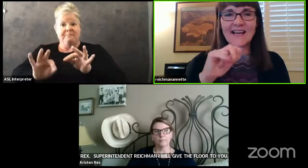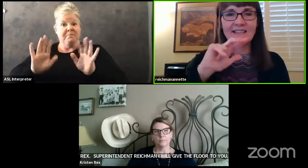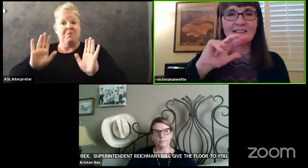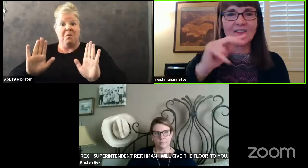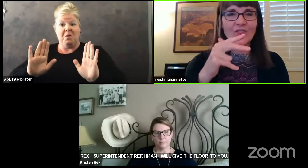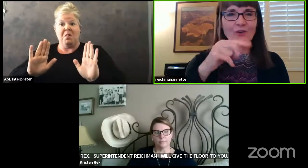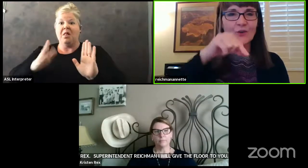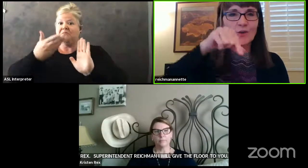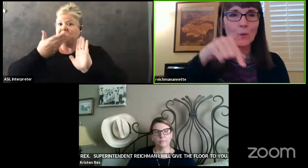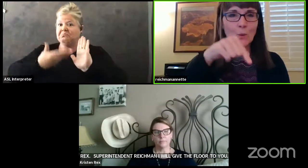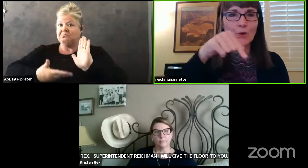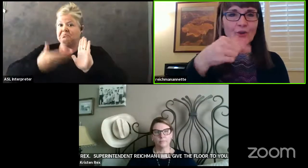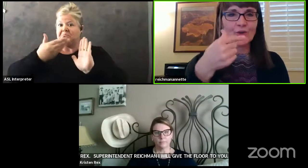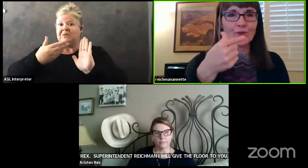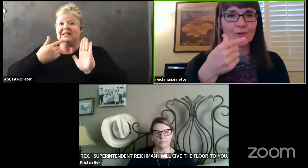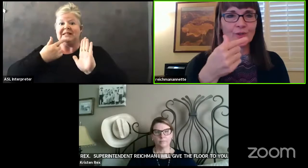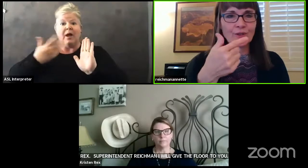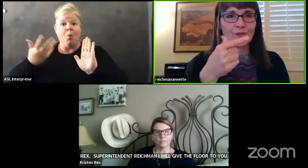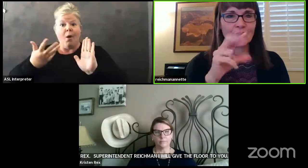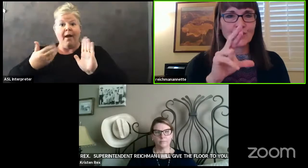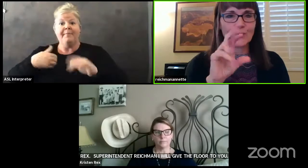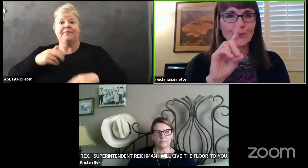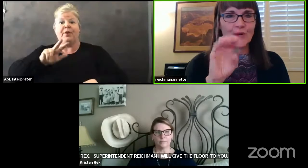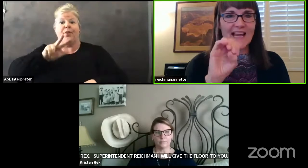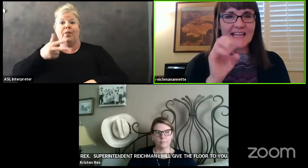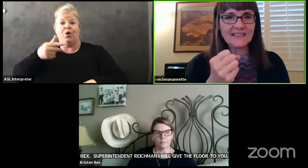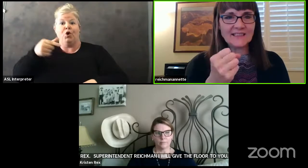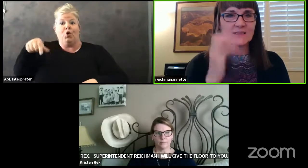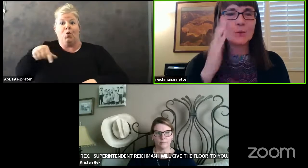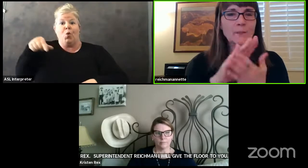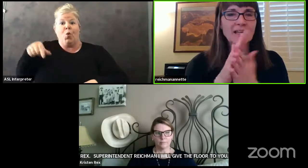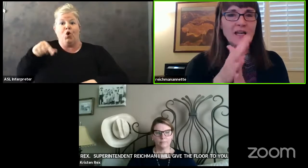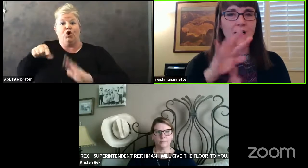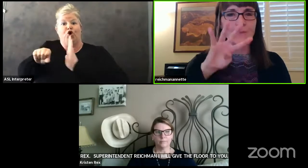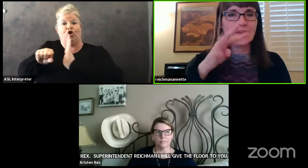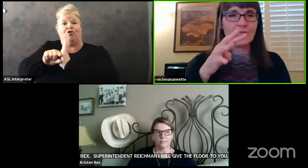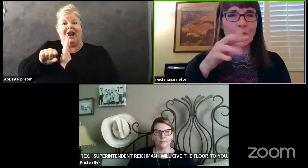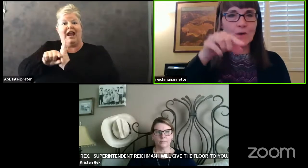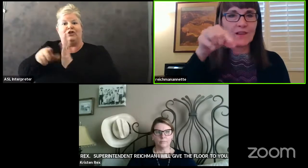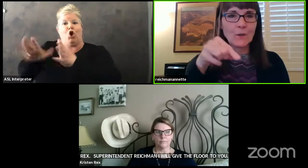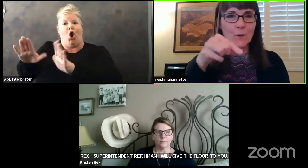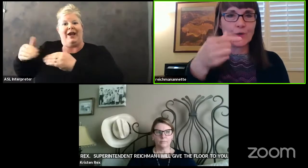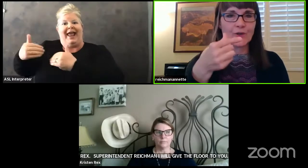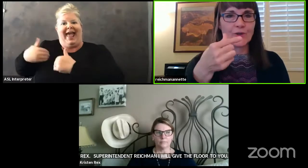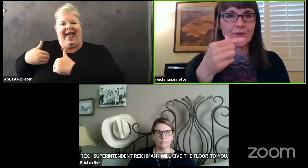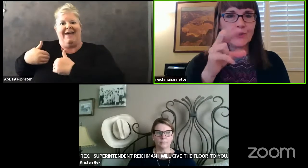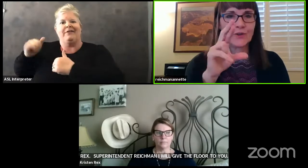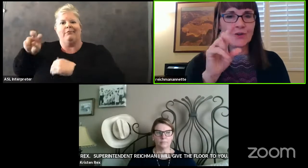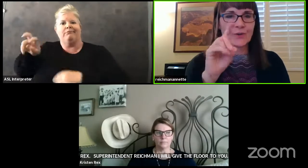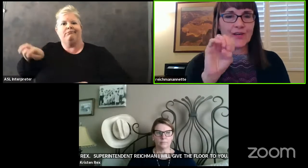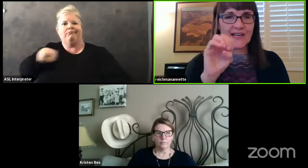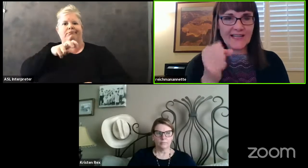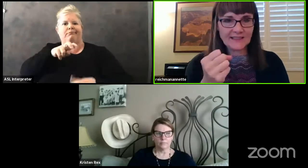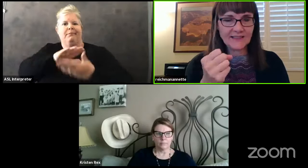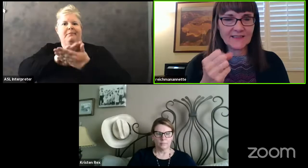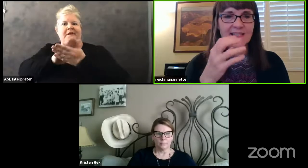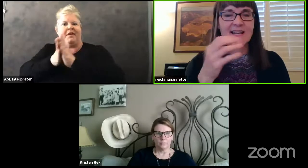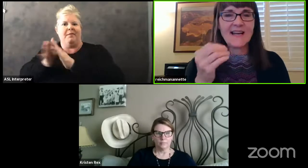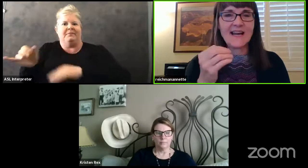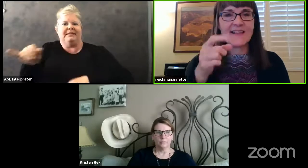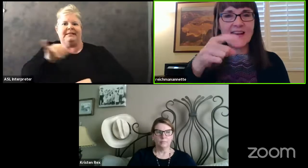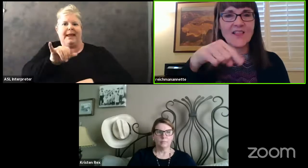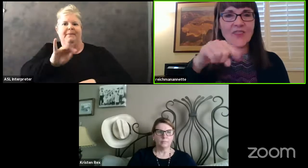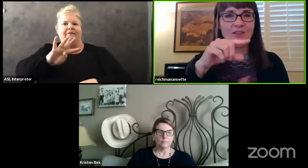that the third quarter grades will become the fourth quarter grades.